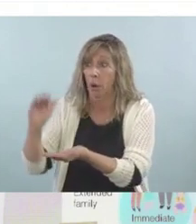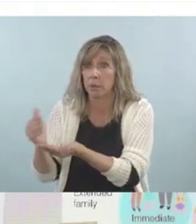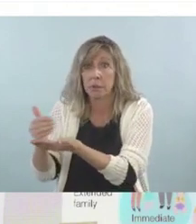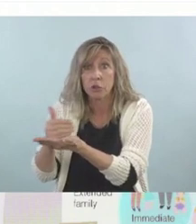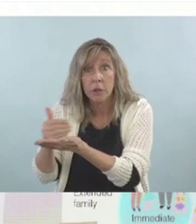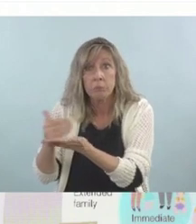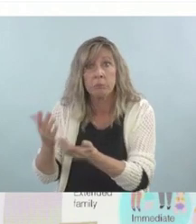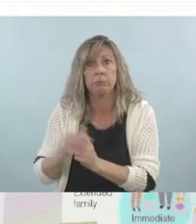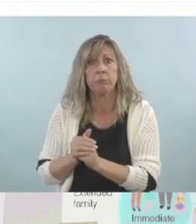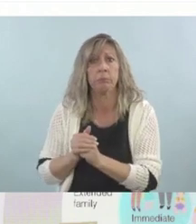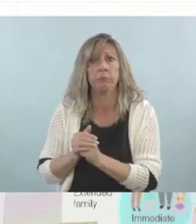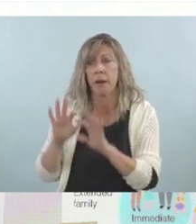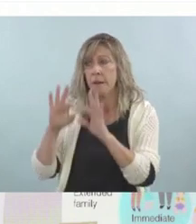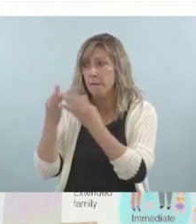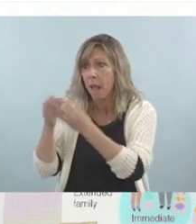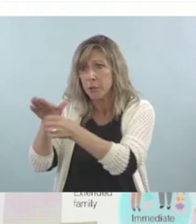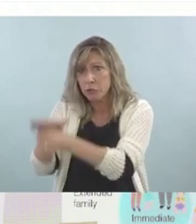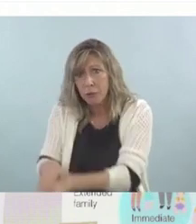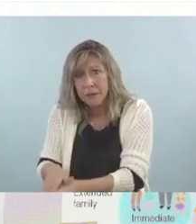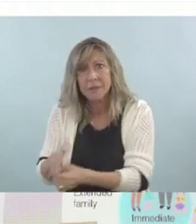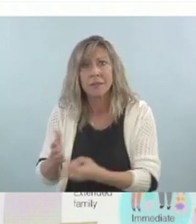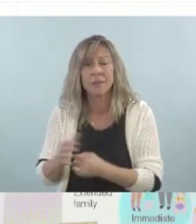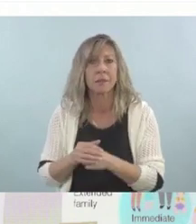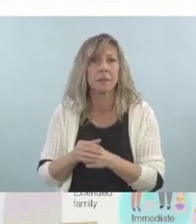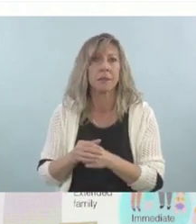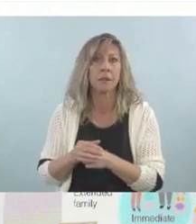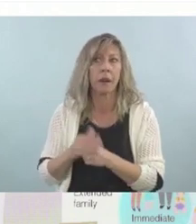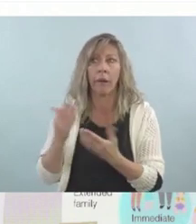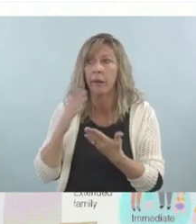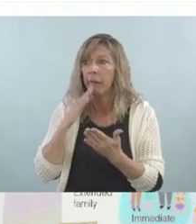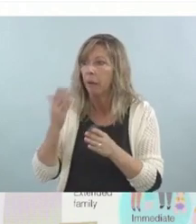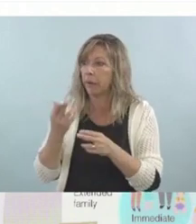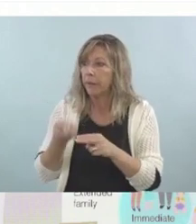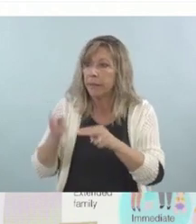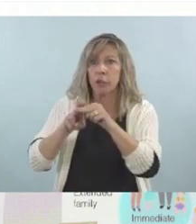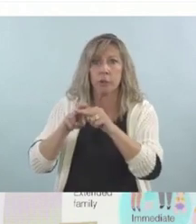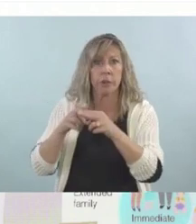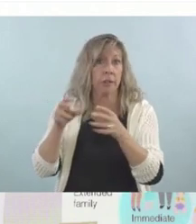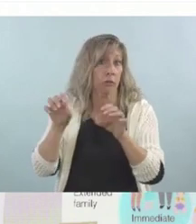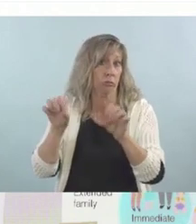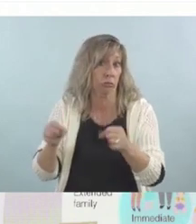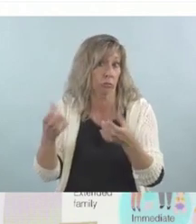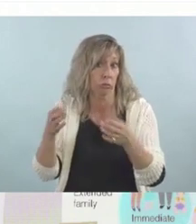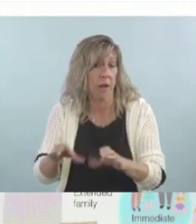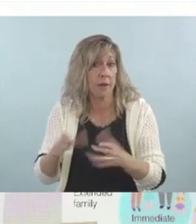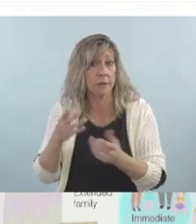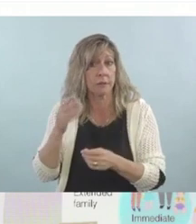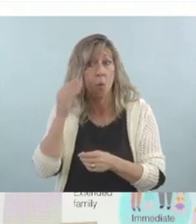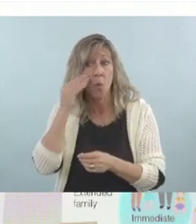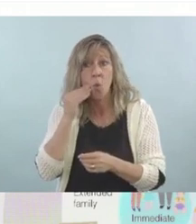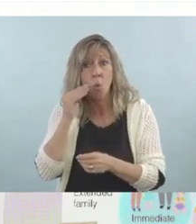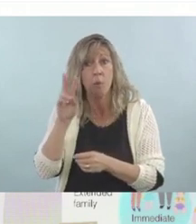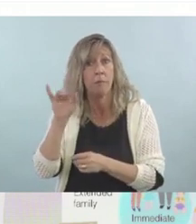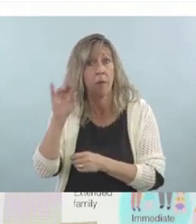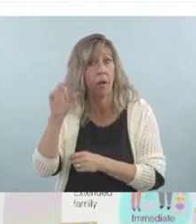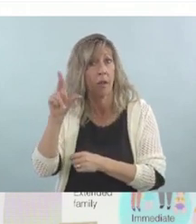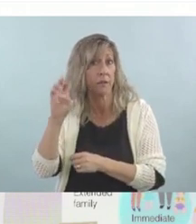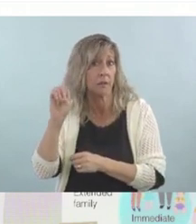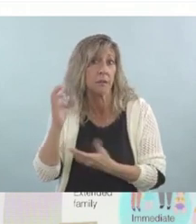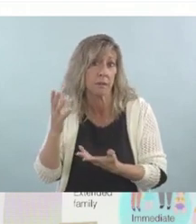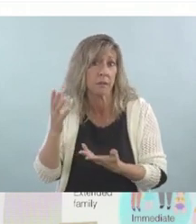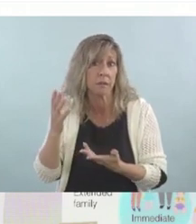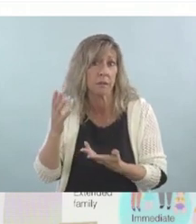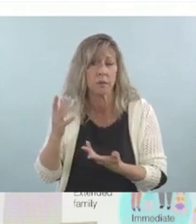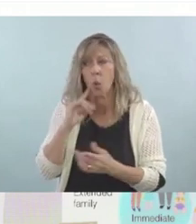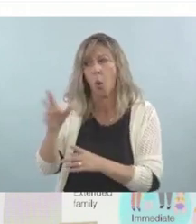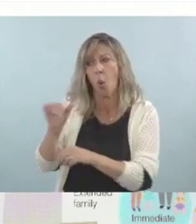risk for domestic violence at home. So there's, there's, uh, there's a lot of, uh, implications from the workplace. And